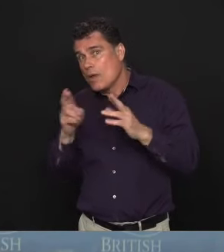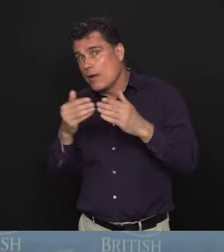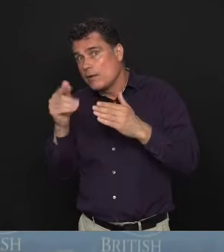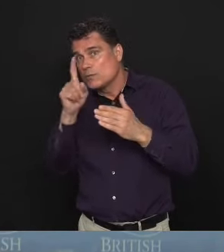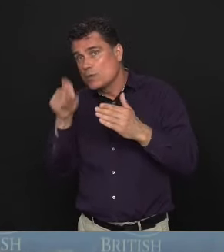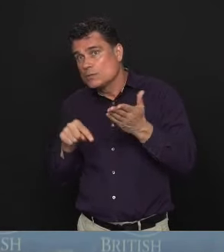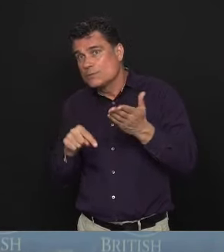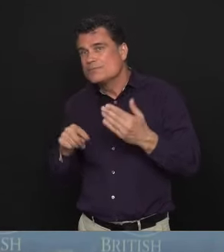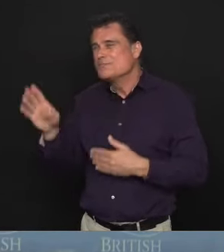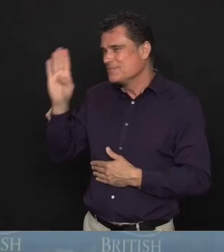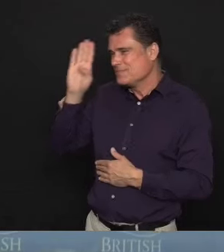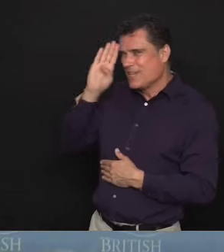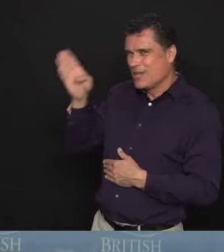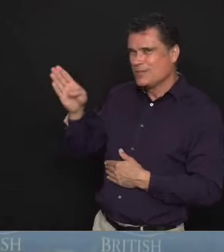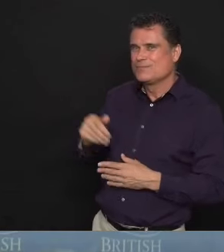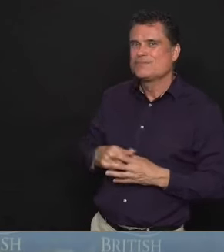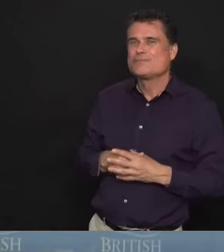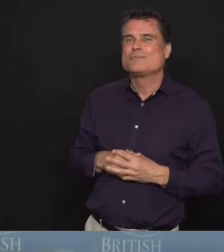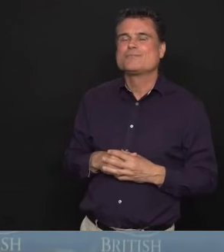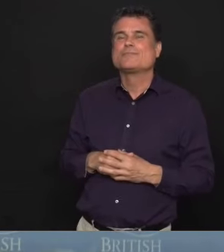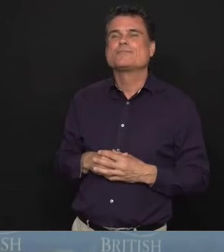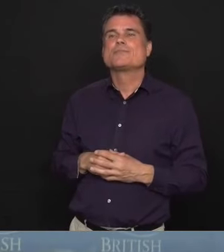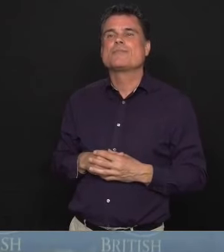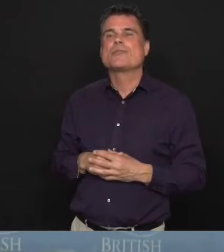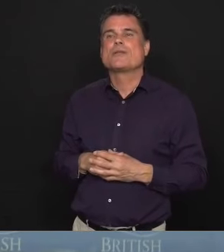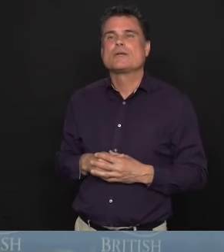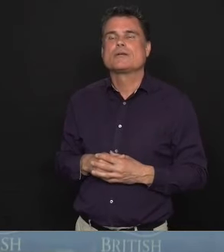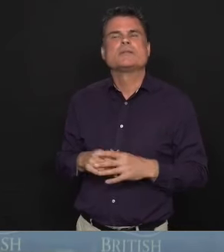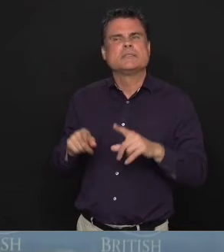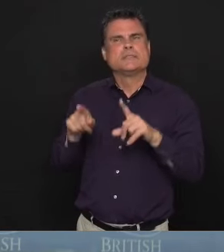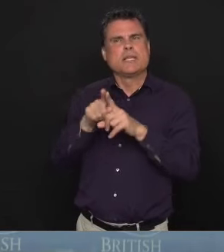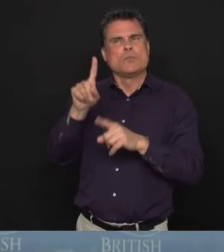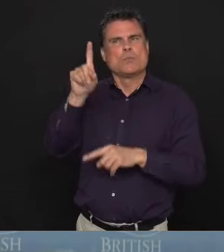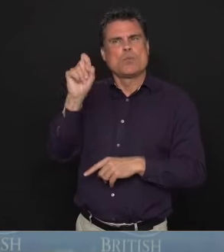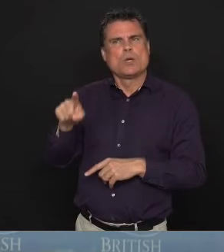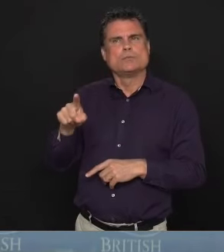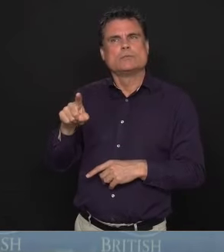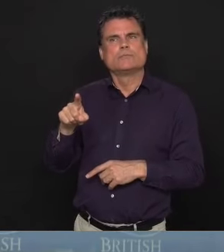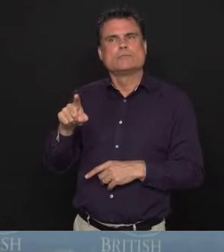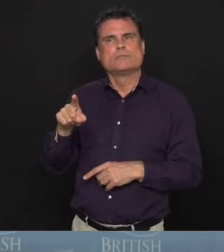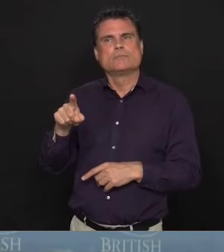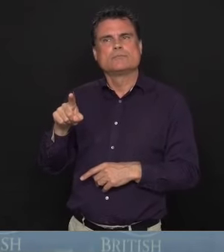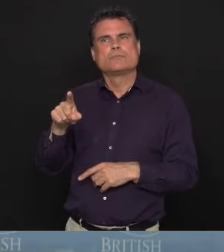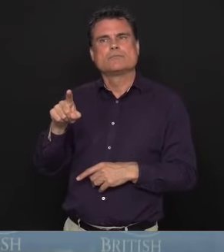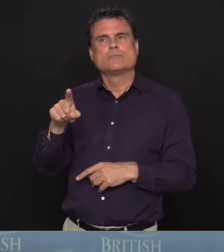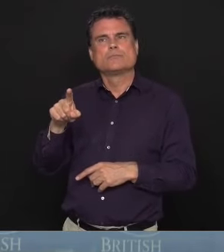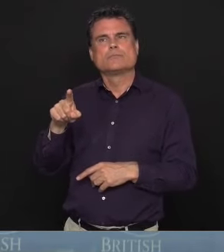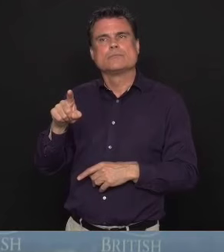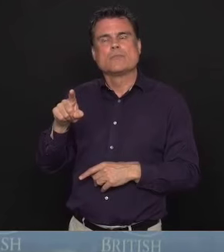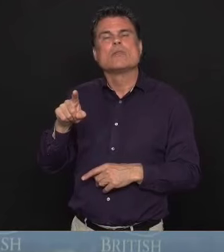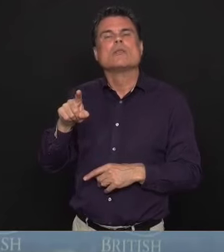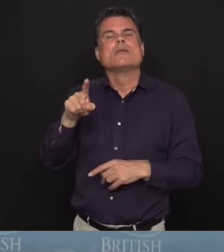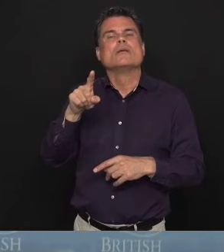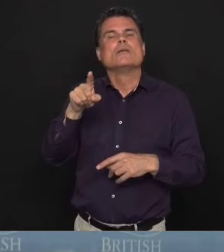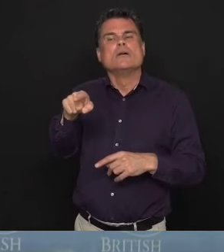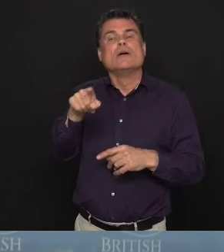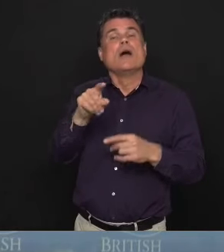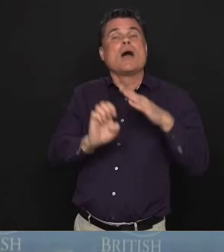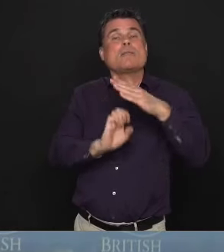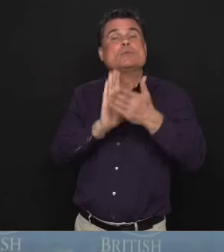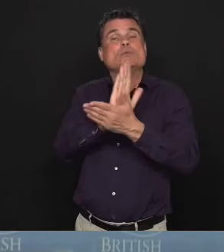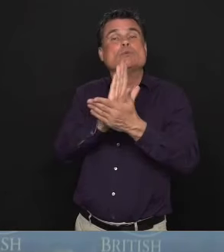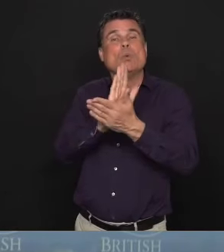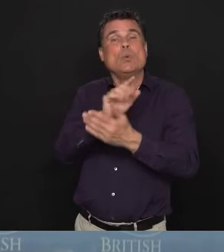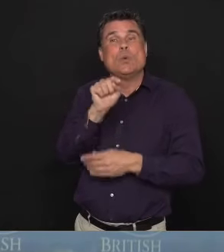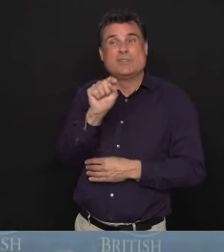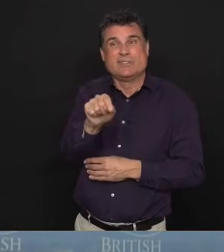Hi, Minister. I also have a question about the squatters at Lord Strathcona School. I guess I'm just wondering what are your thoughts on arrests like this when people